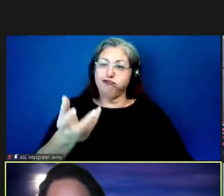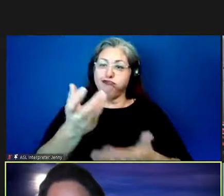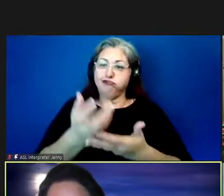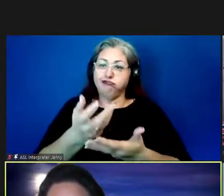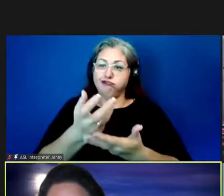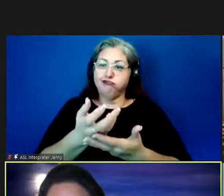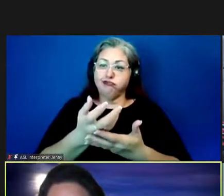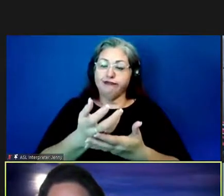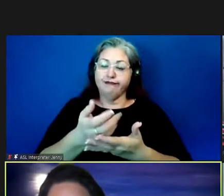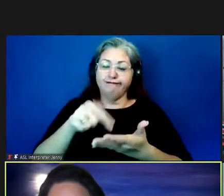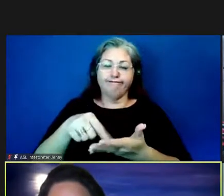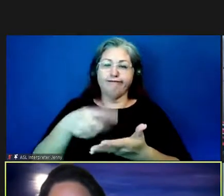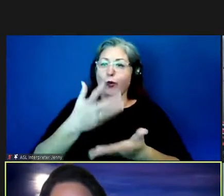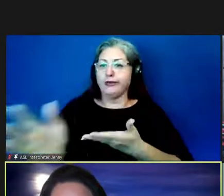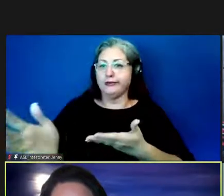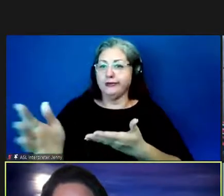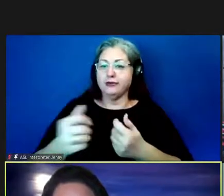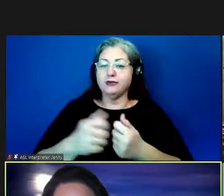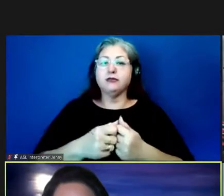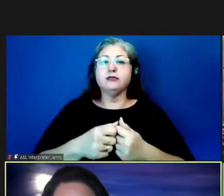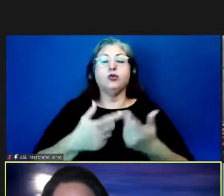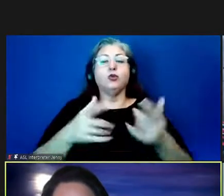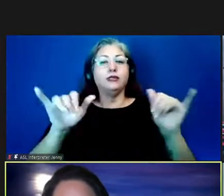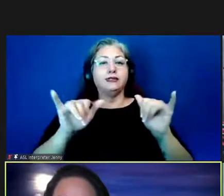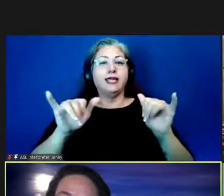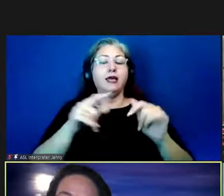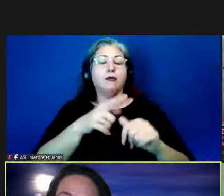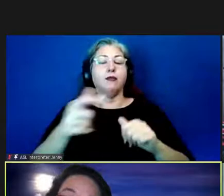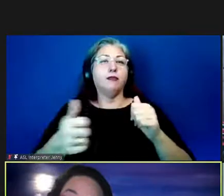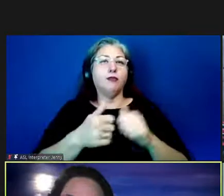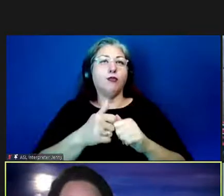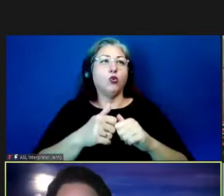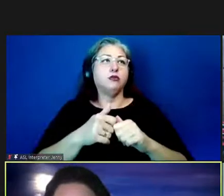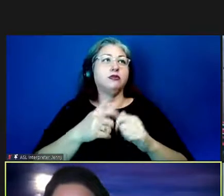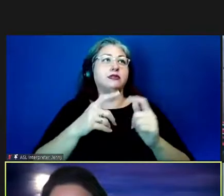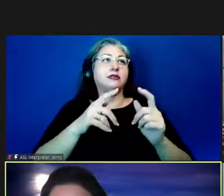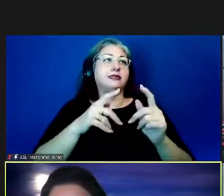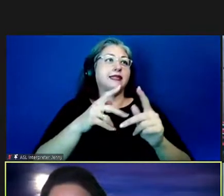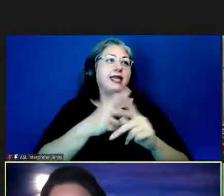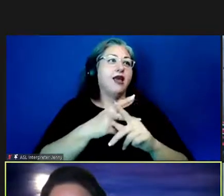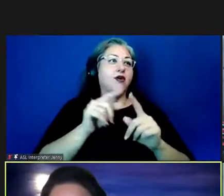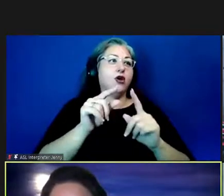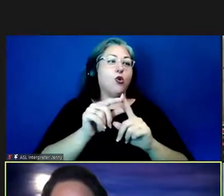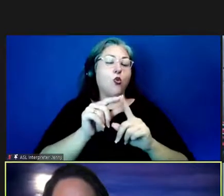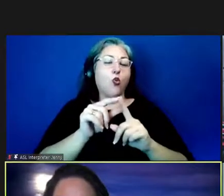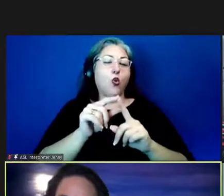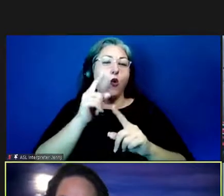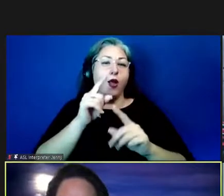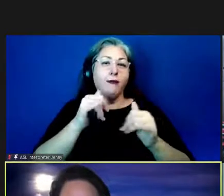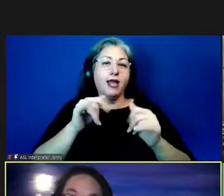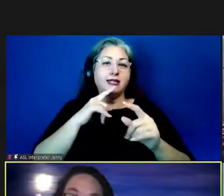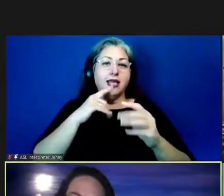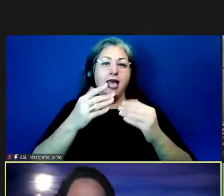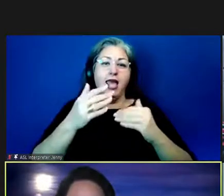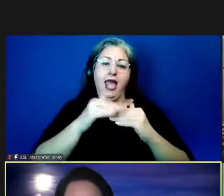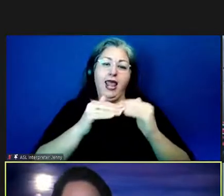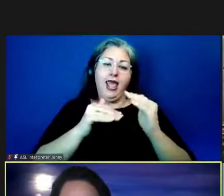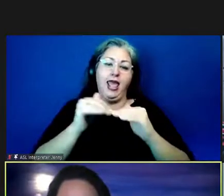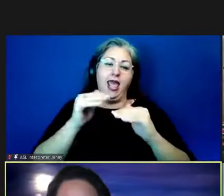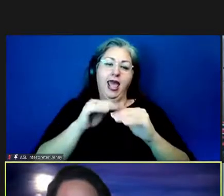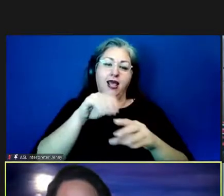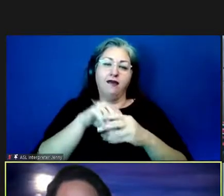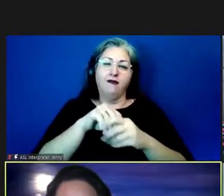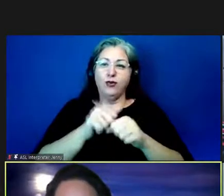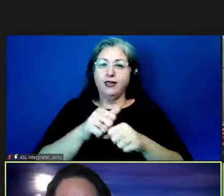wasted and as in most carefully constructed or not hawaiian word plays additional layers were built into the name